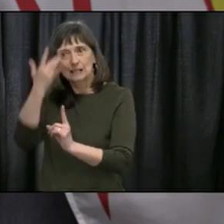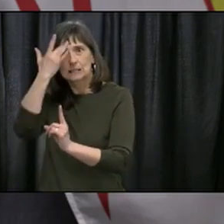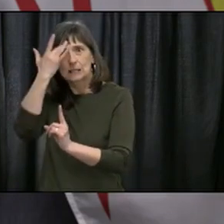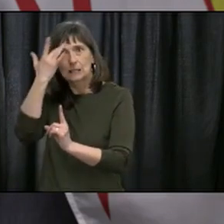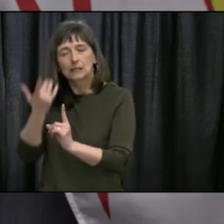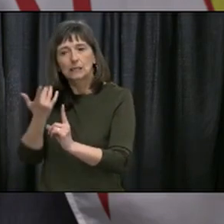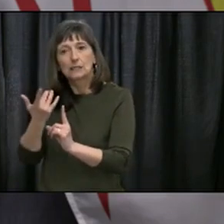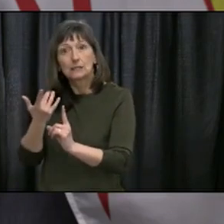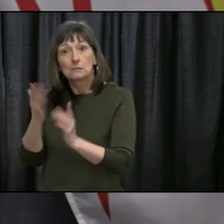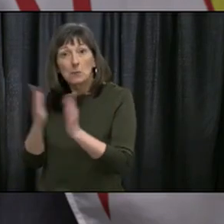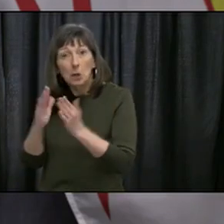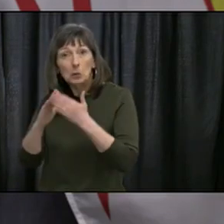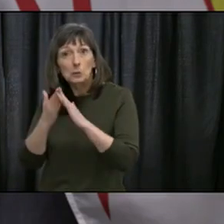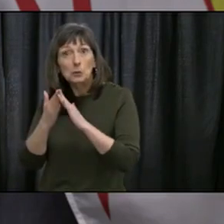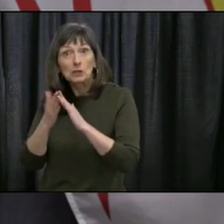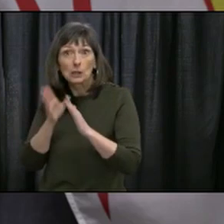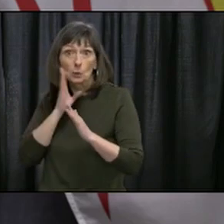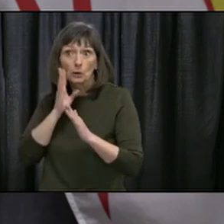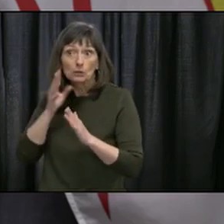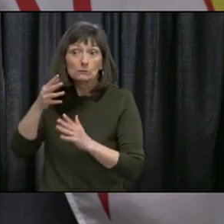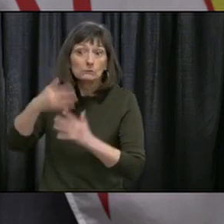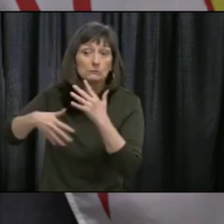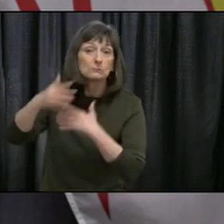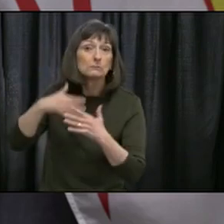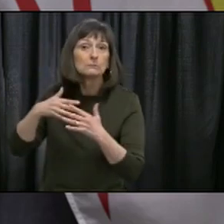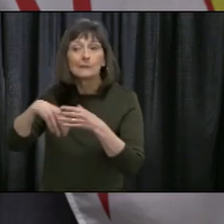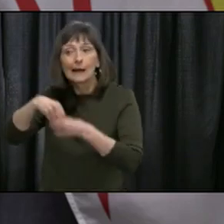interacting with people in that community.